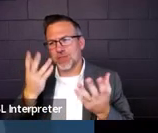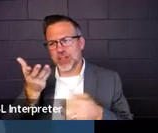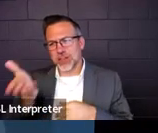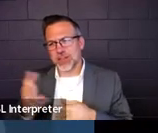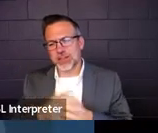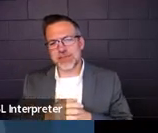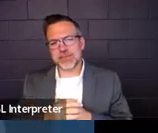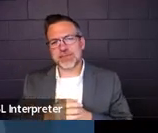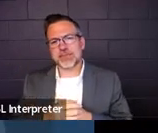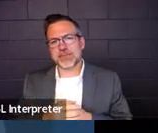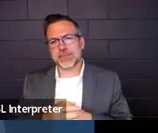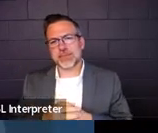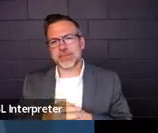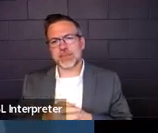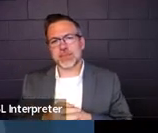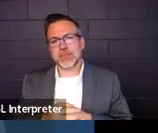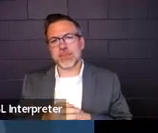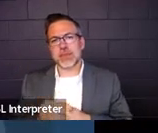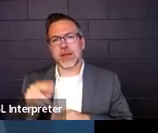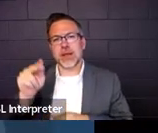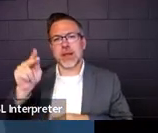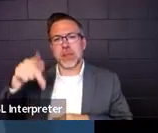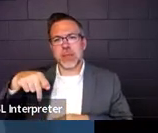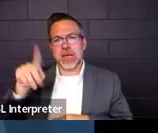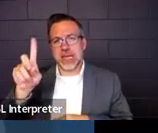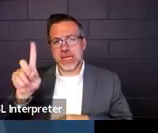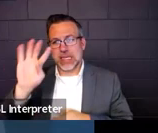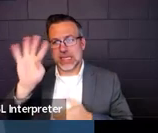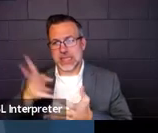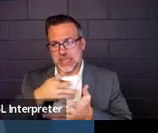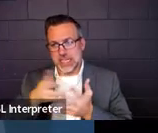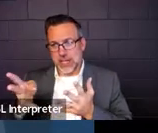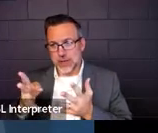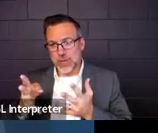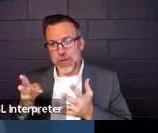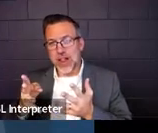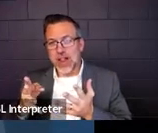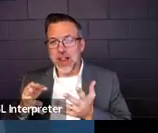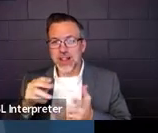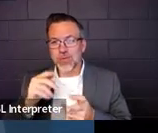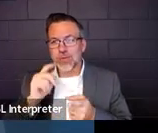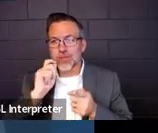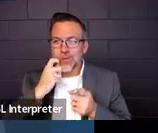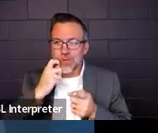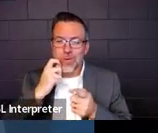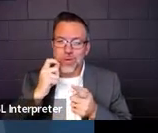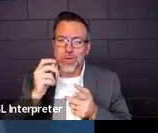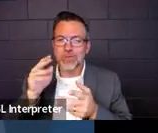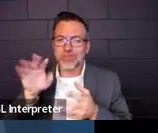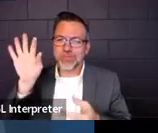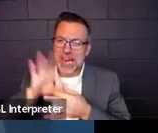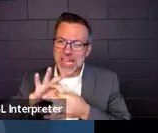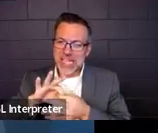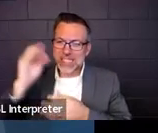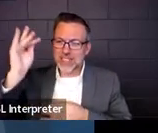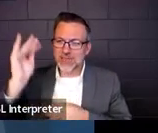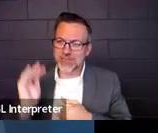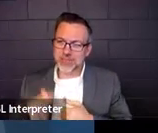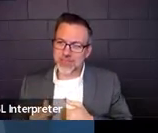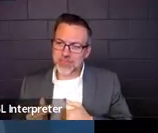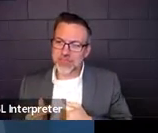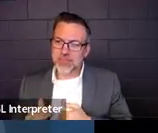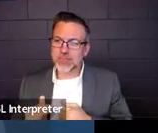This is our PD schedule with handy dandy links to